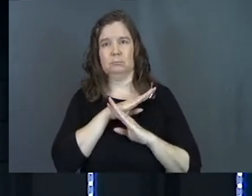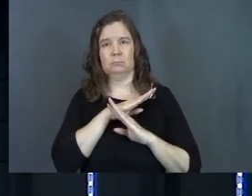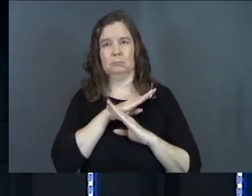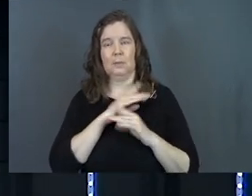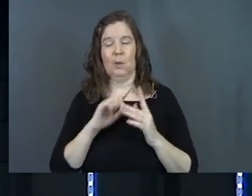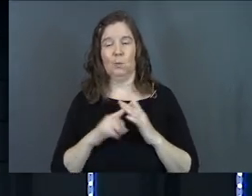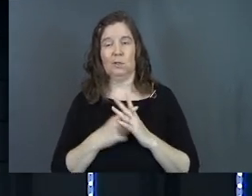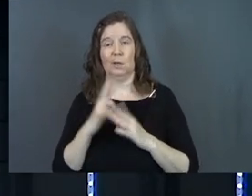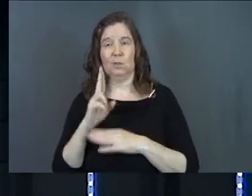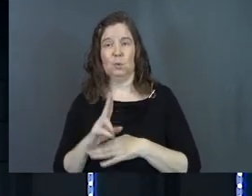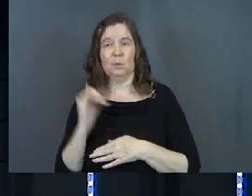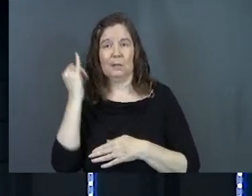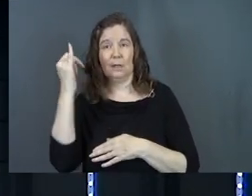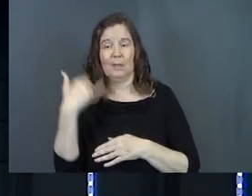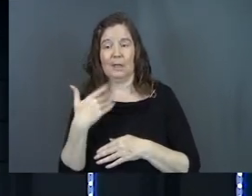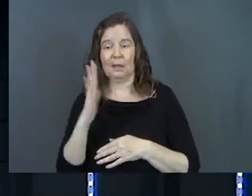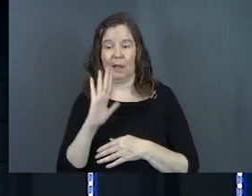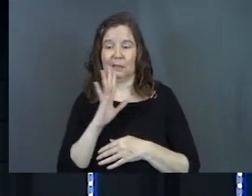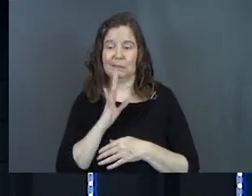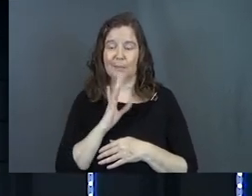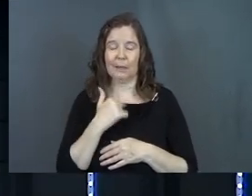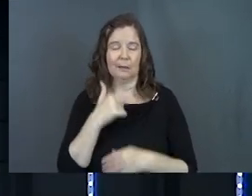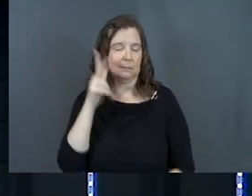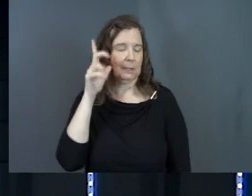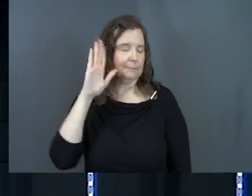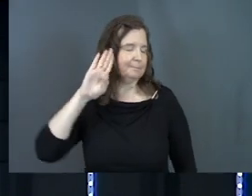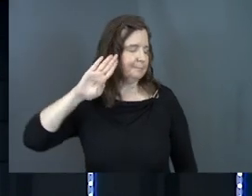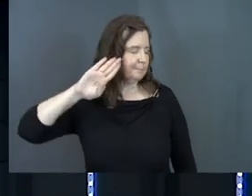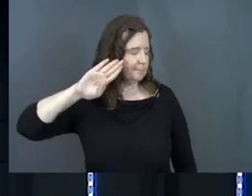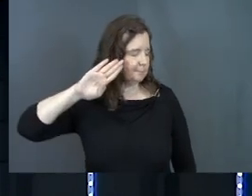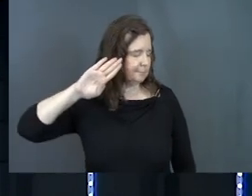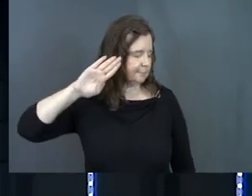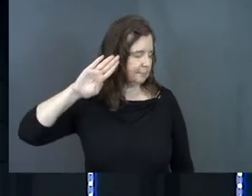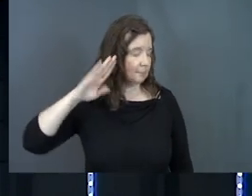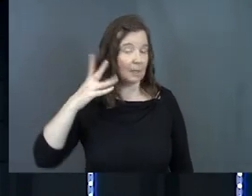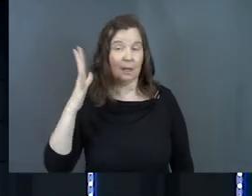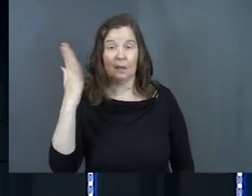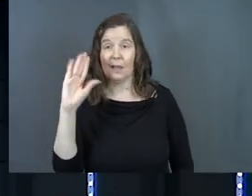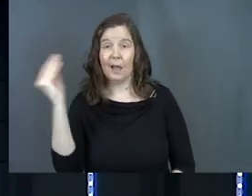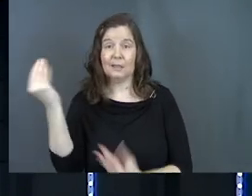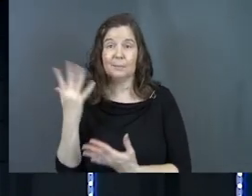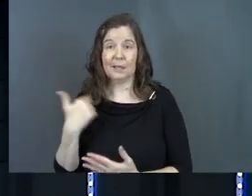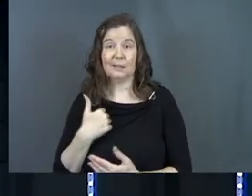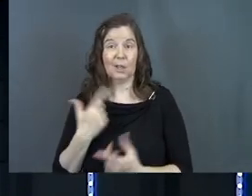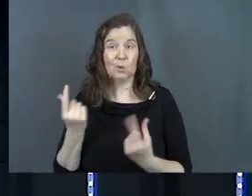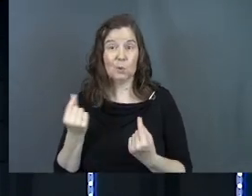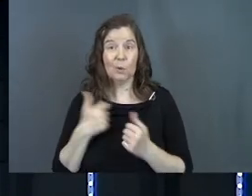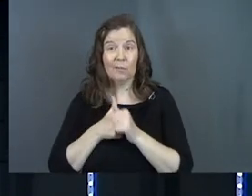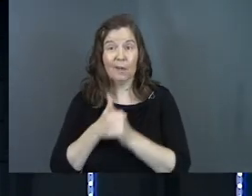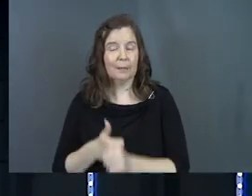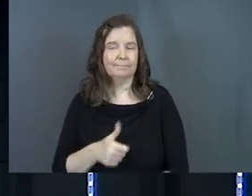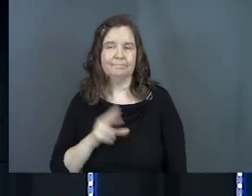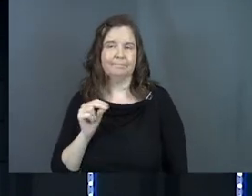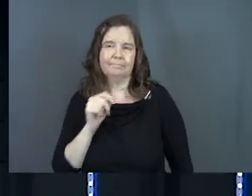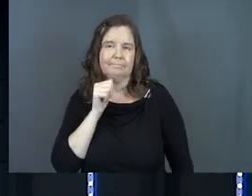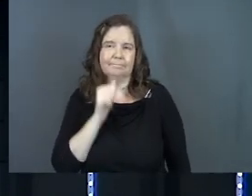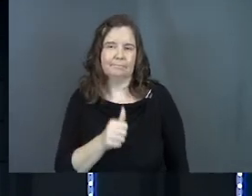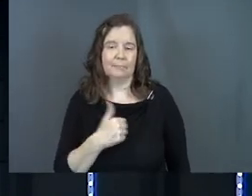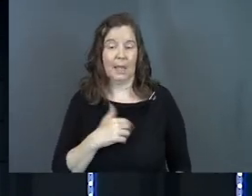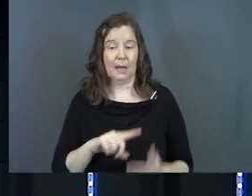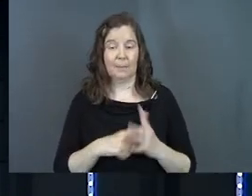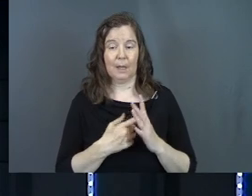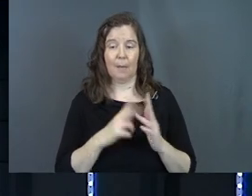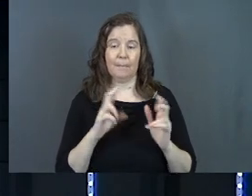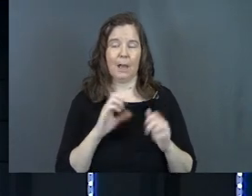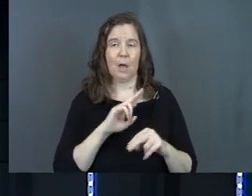And we start to get used to the idea that God speaks and I don't listen. God speaks and I don't do. And that starts to become my